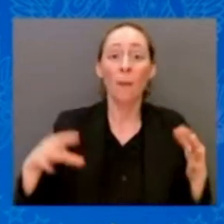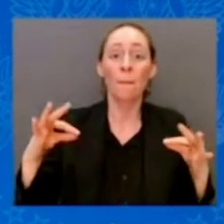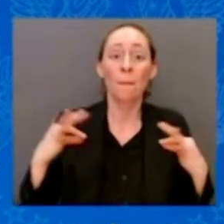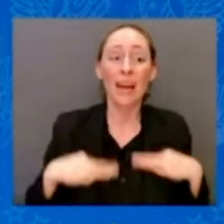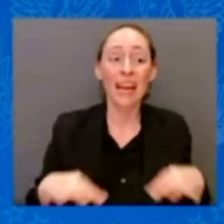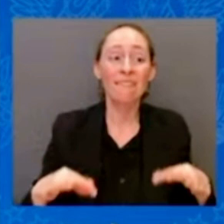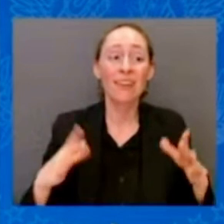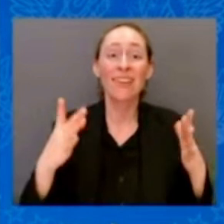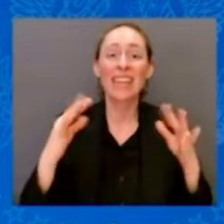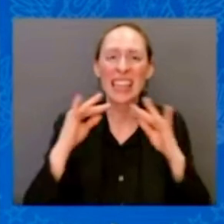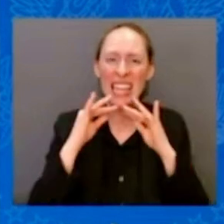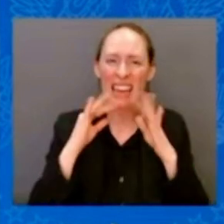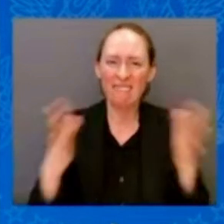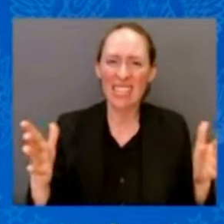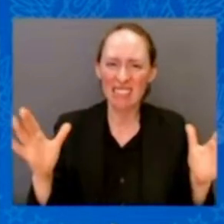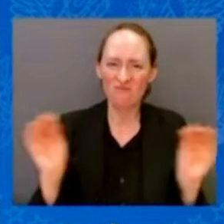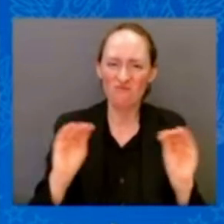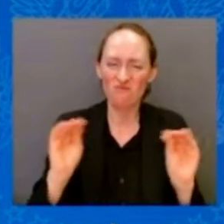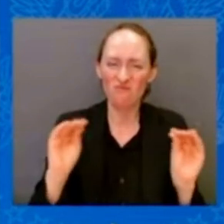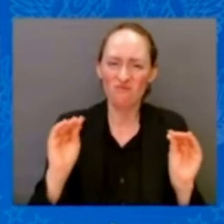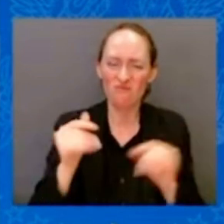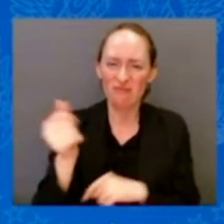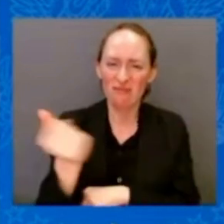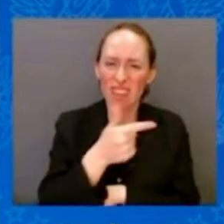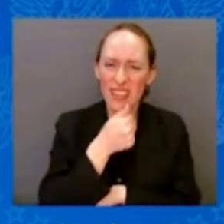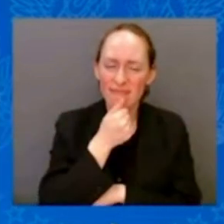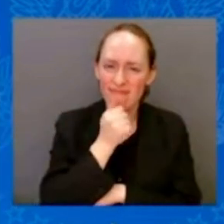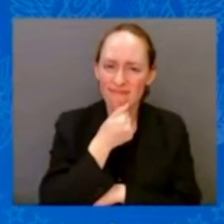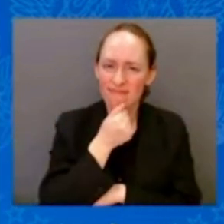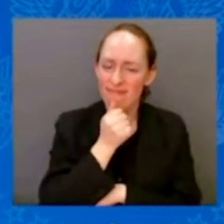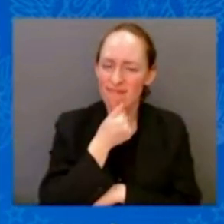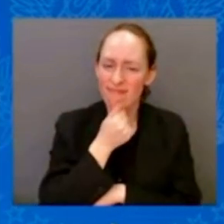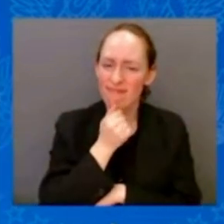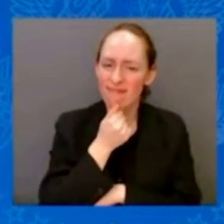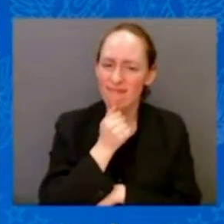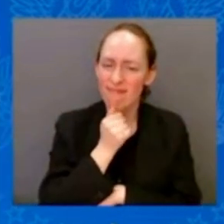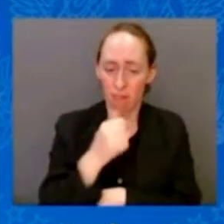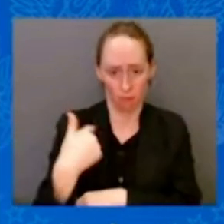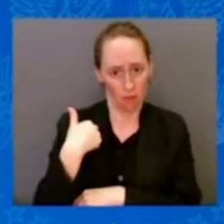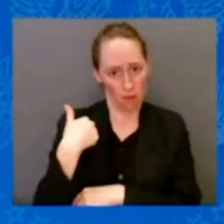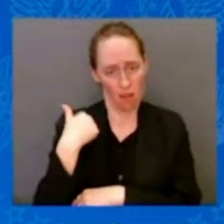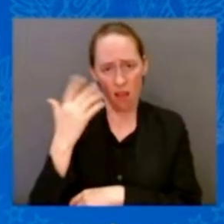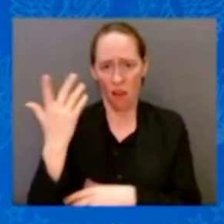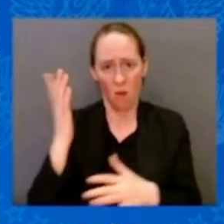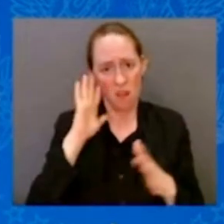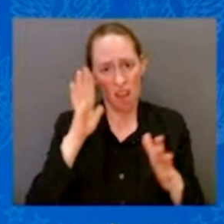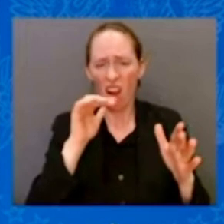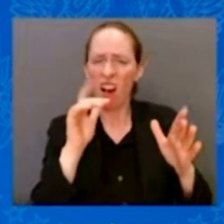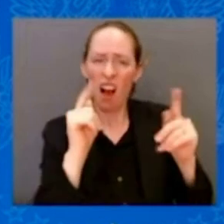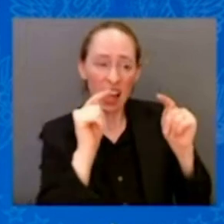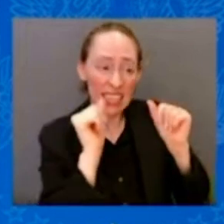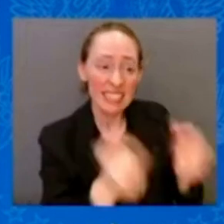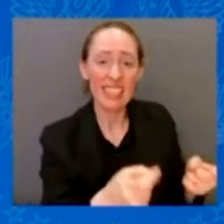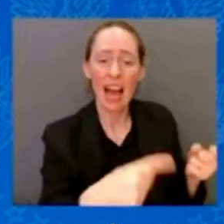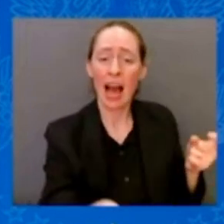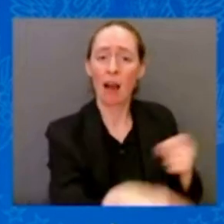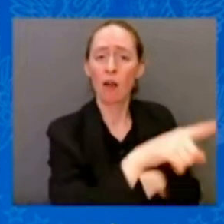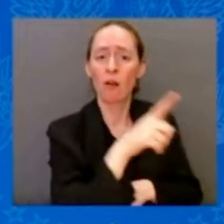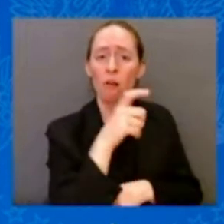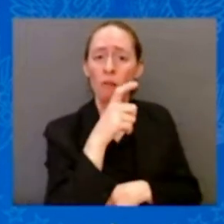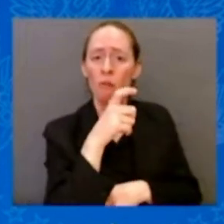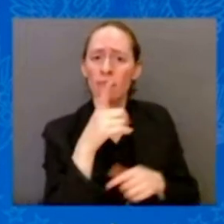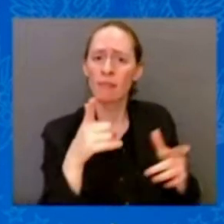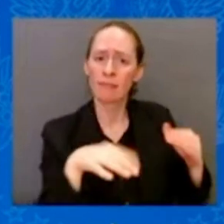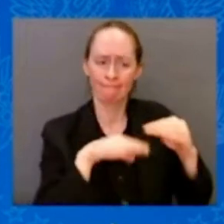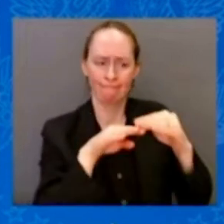I'm going to not raise taxes on anyone making over 400,000 grand. And I'll pay for it all, my proposals, by